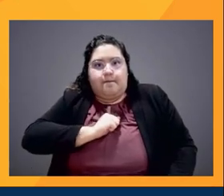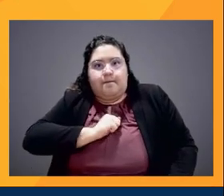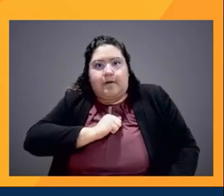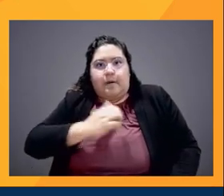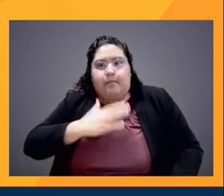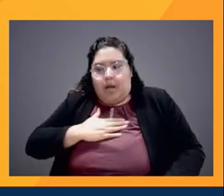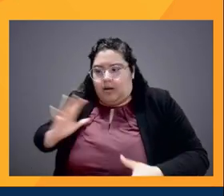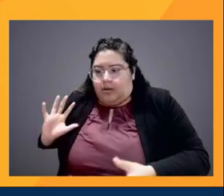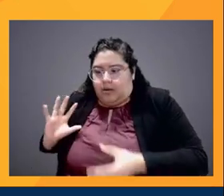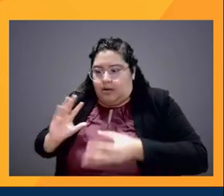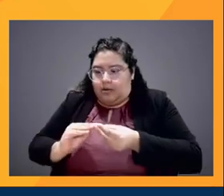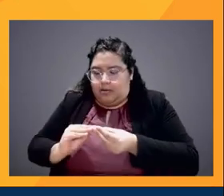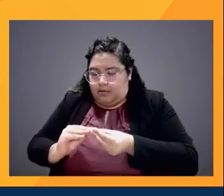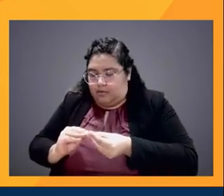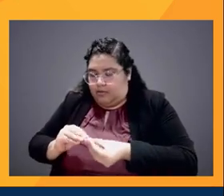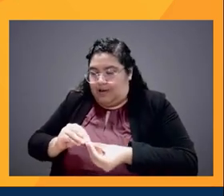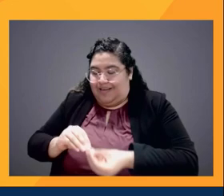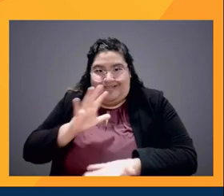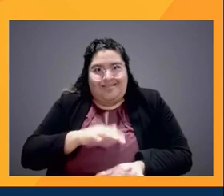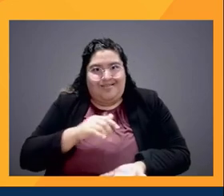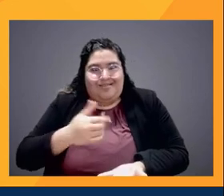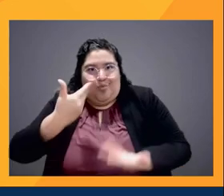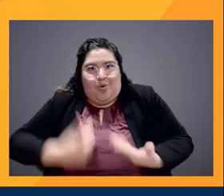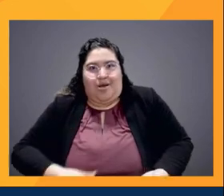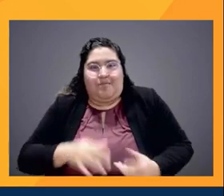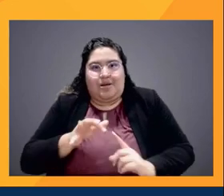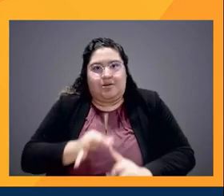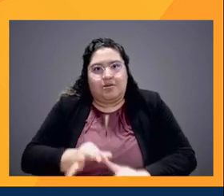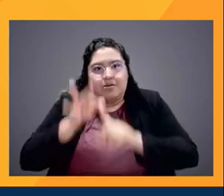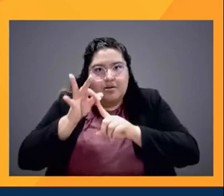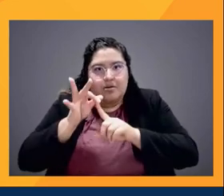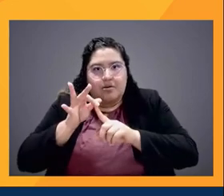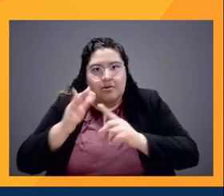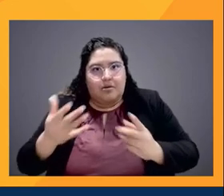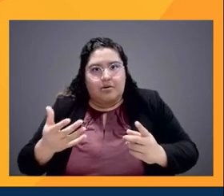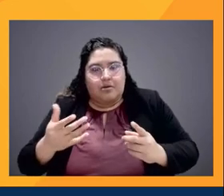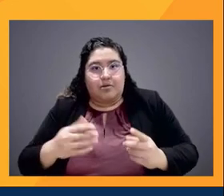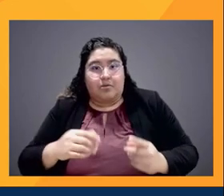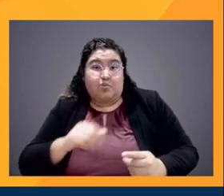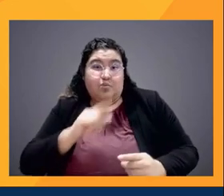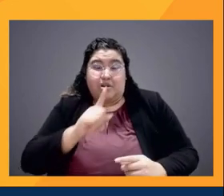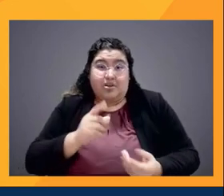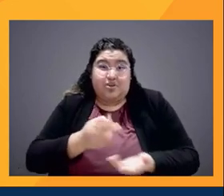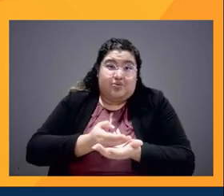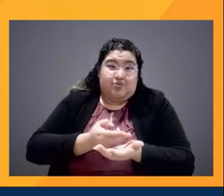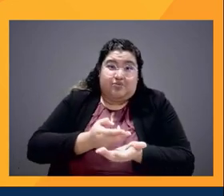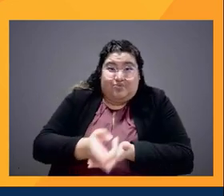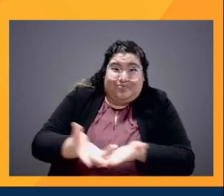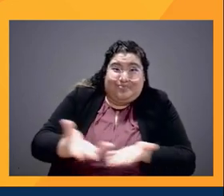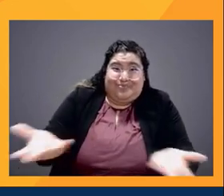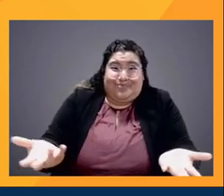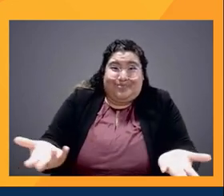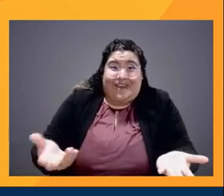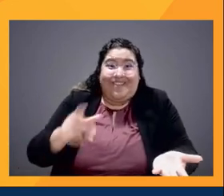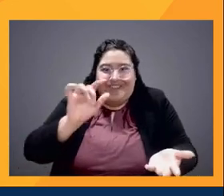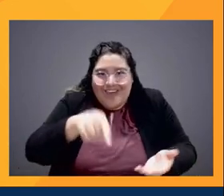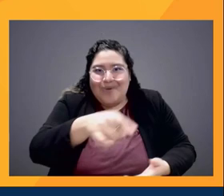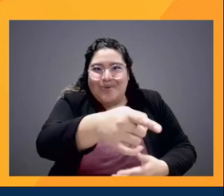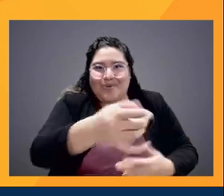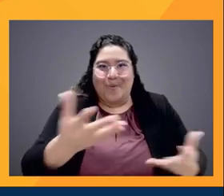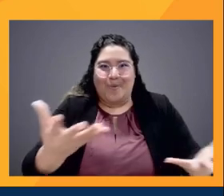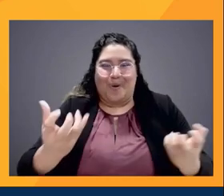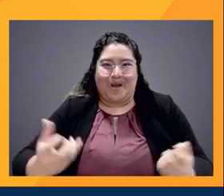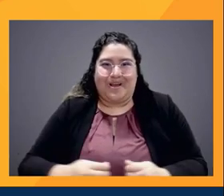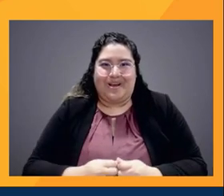and special and, and it's, and it's authentic and, and it's exactly what they're looking for. They might not want